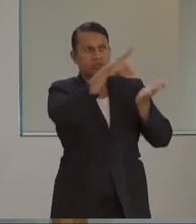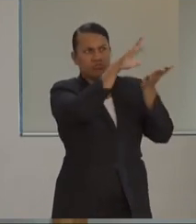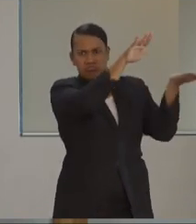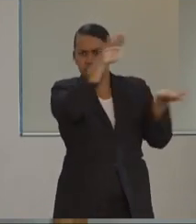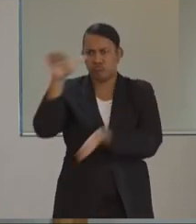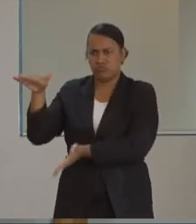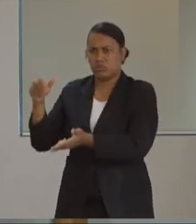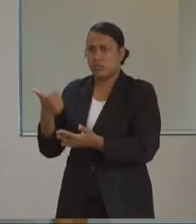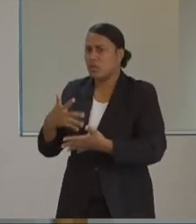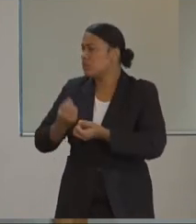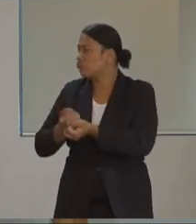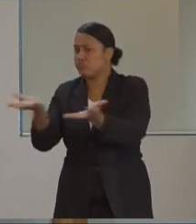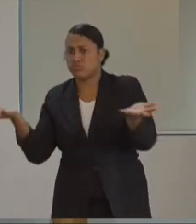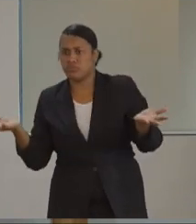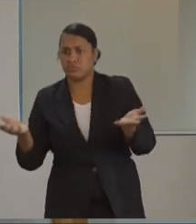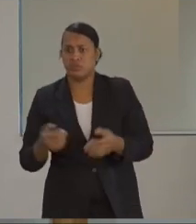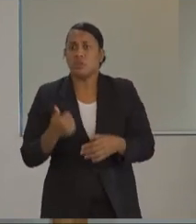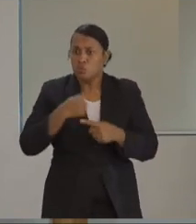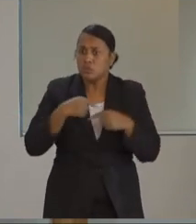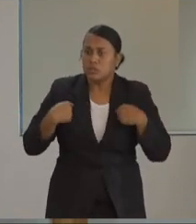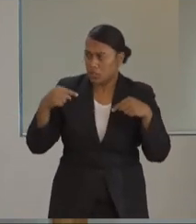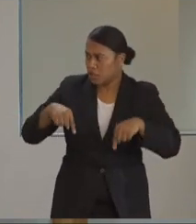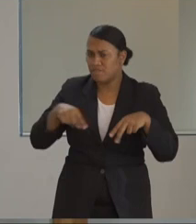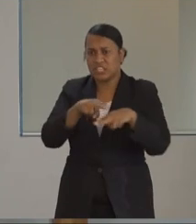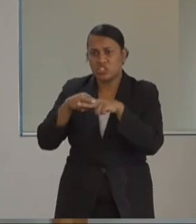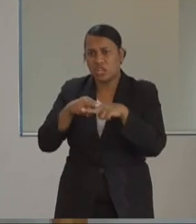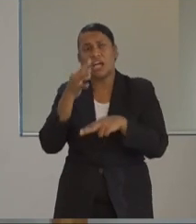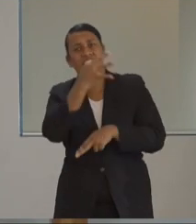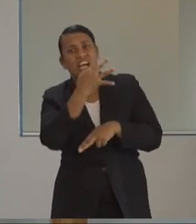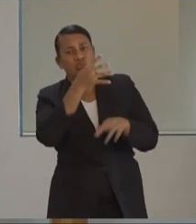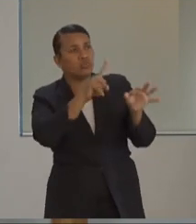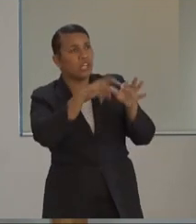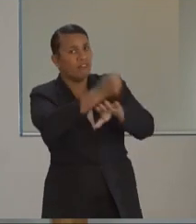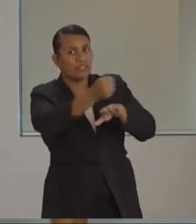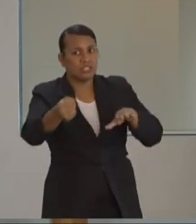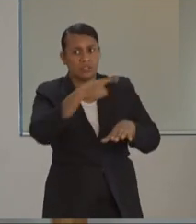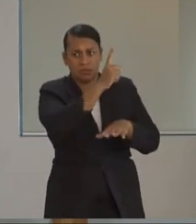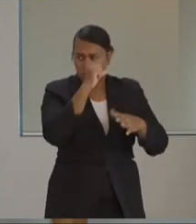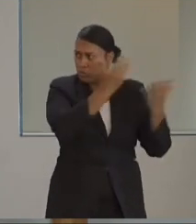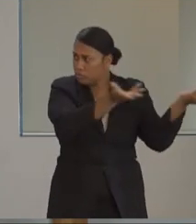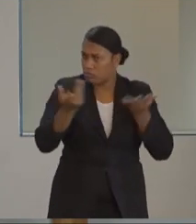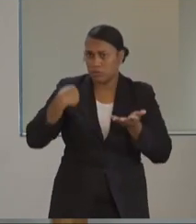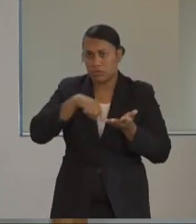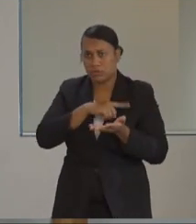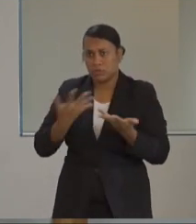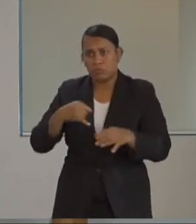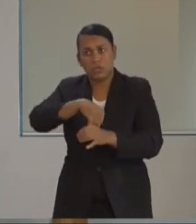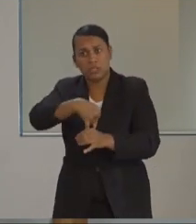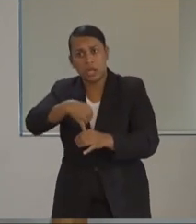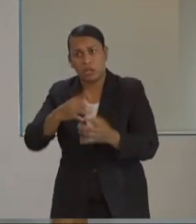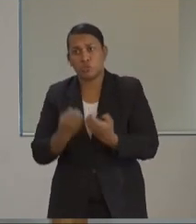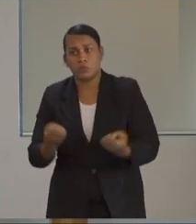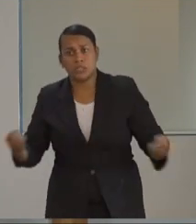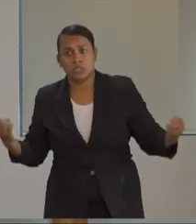to countries, have we sought the assistance of the Chinese government in terms of acquiring medical supplies? In terms of